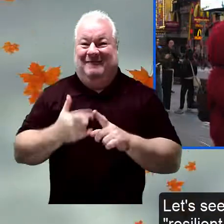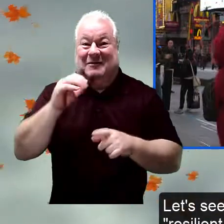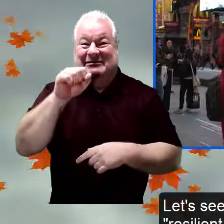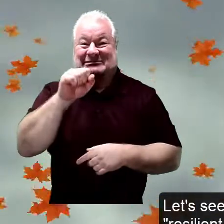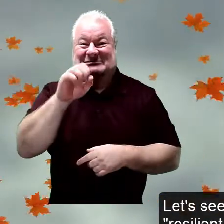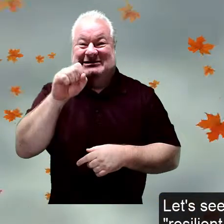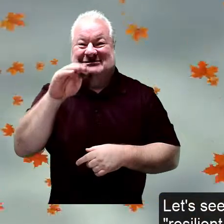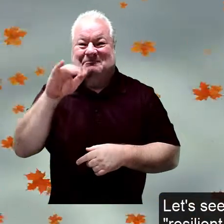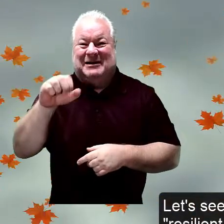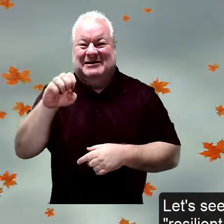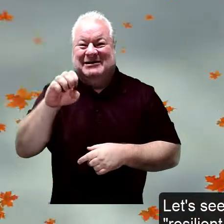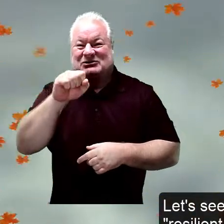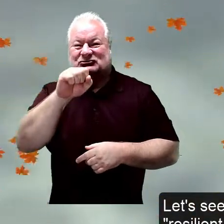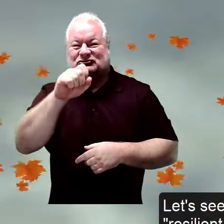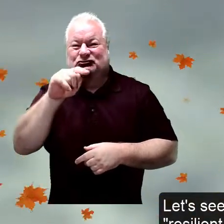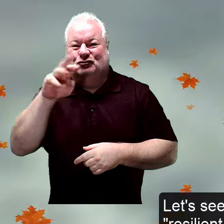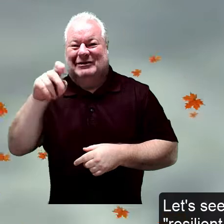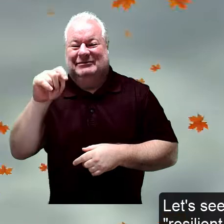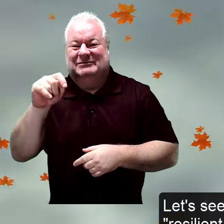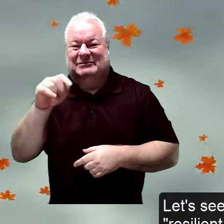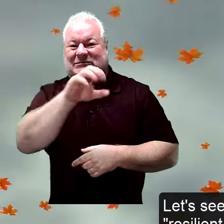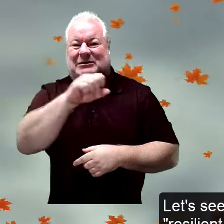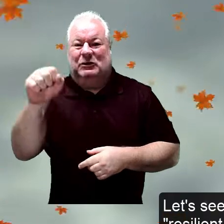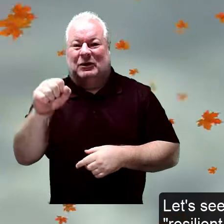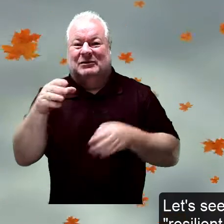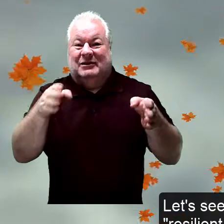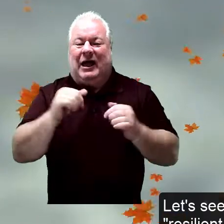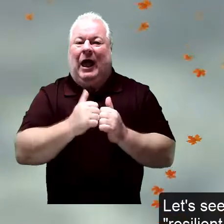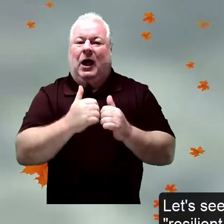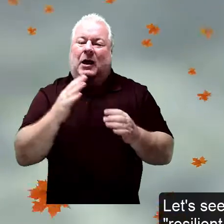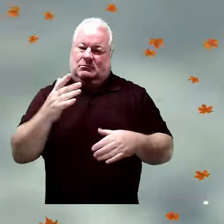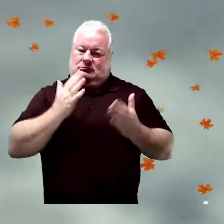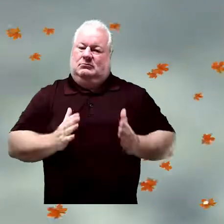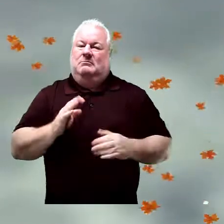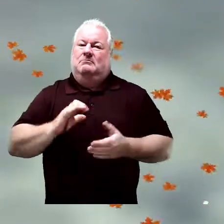how Elmo can show us how to be resilient.